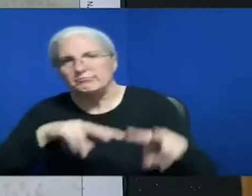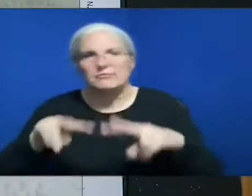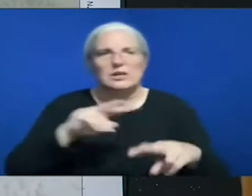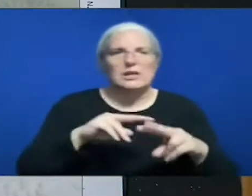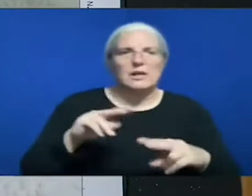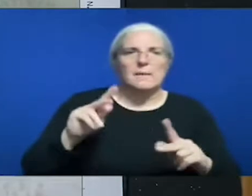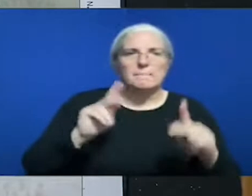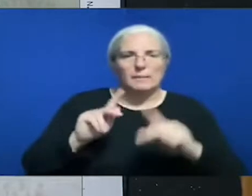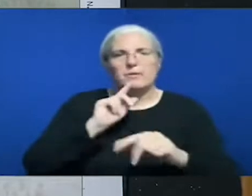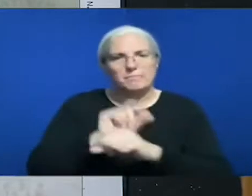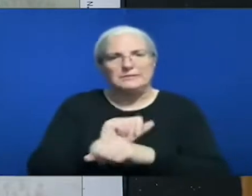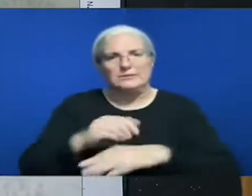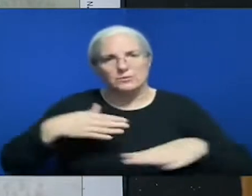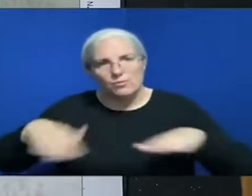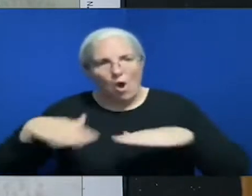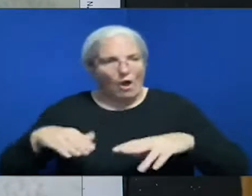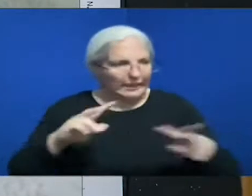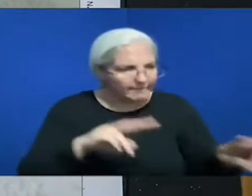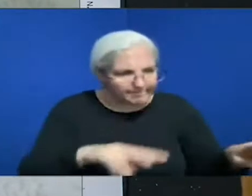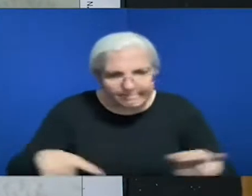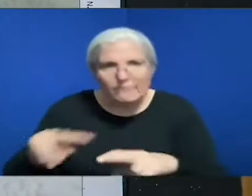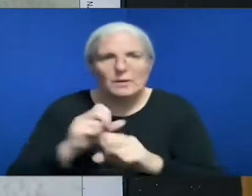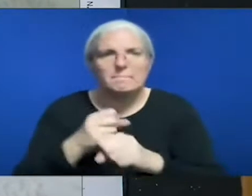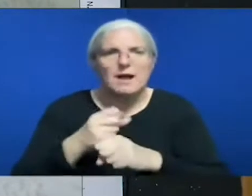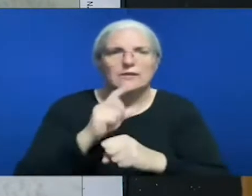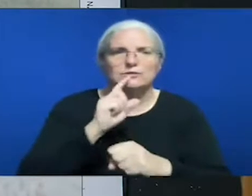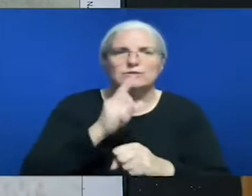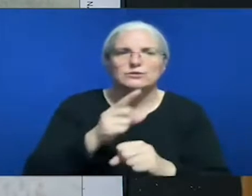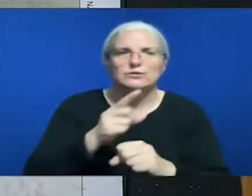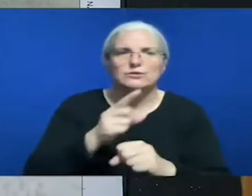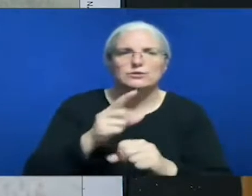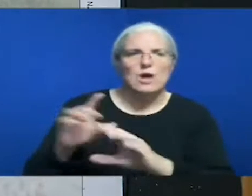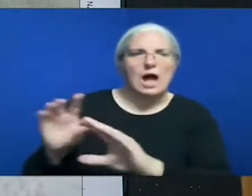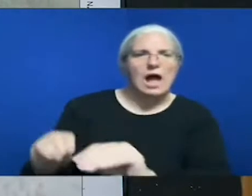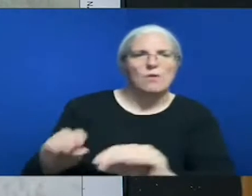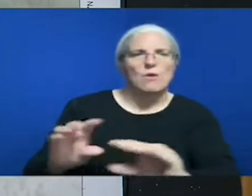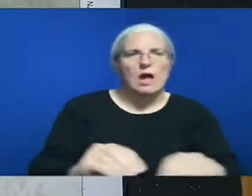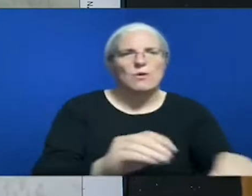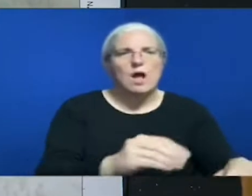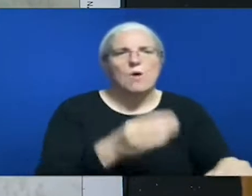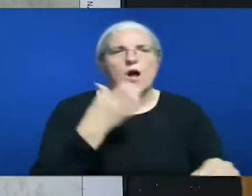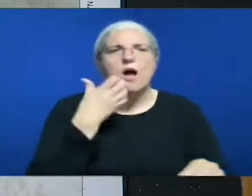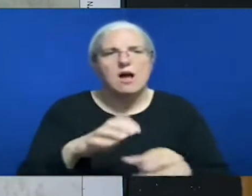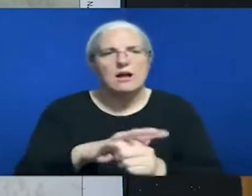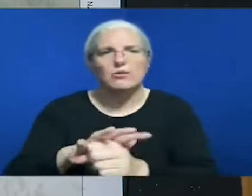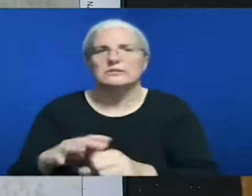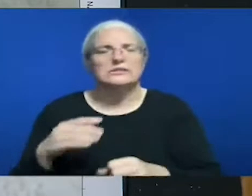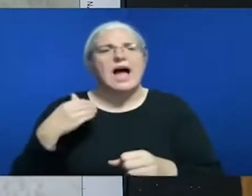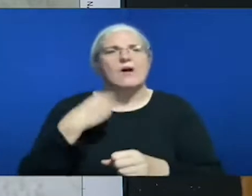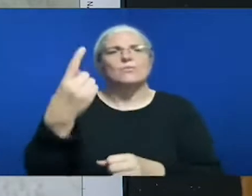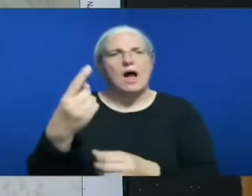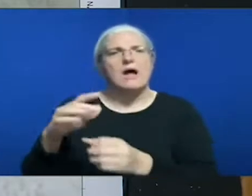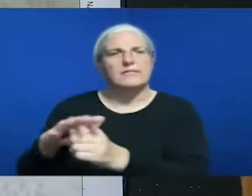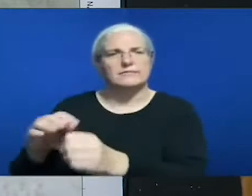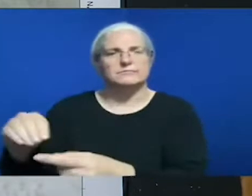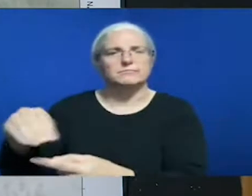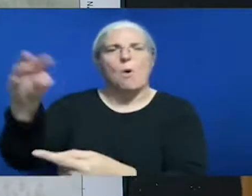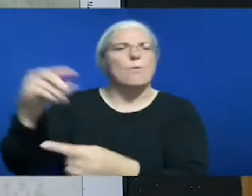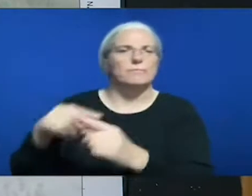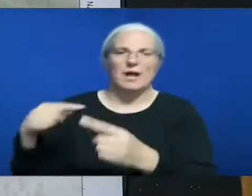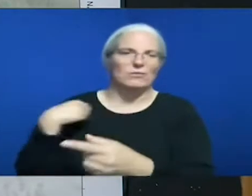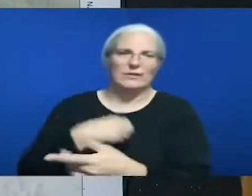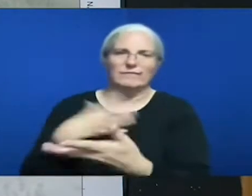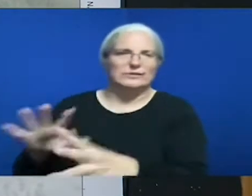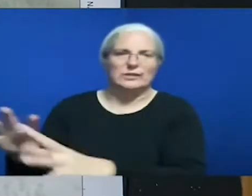there was one smoke that was within 100 feet of the line they dealt with it and they were able to get out of there safely it's a real steep and